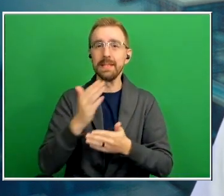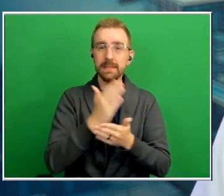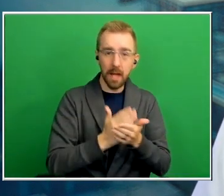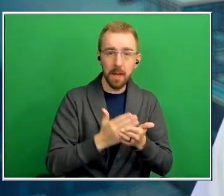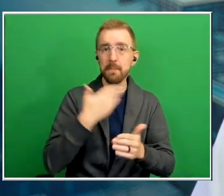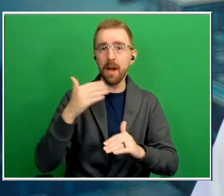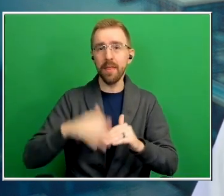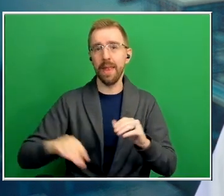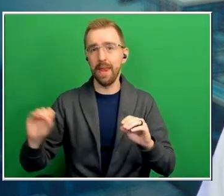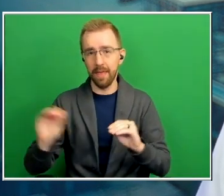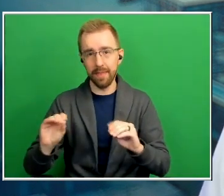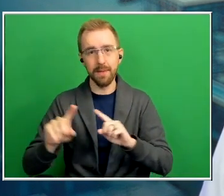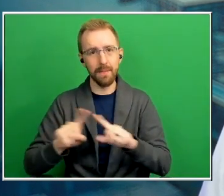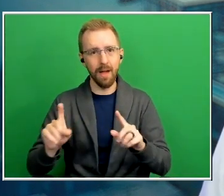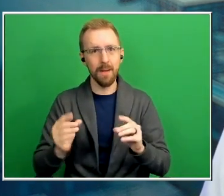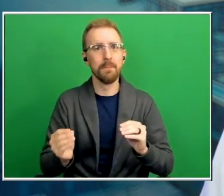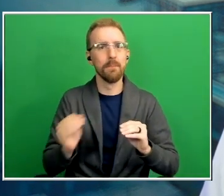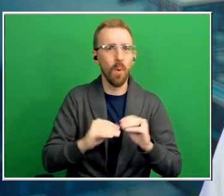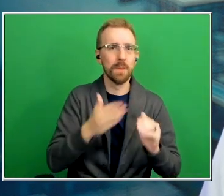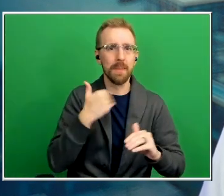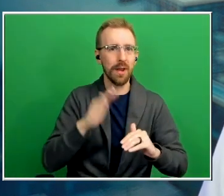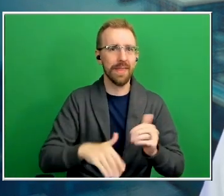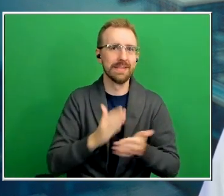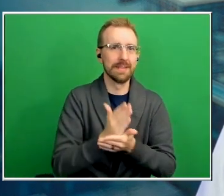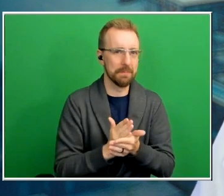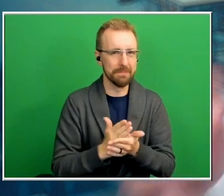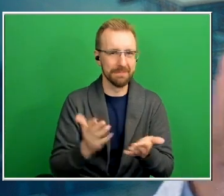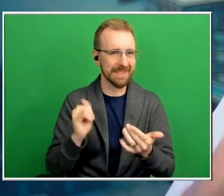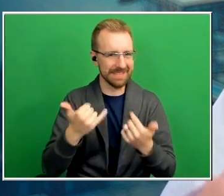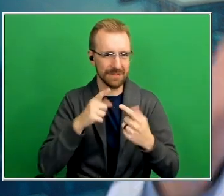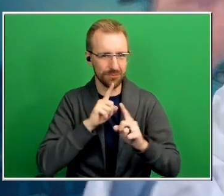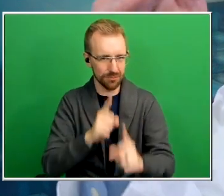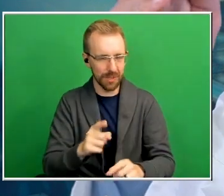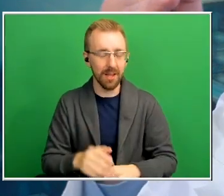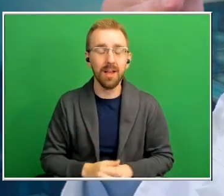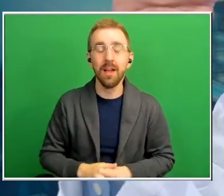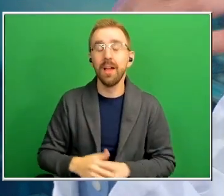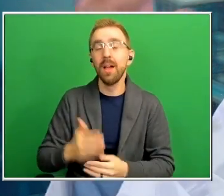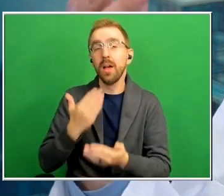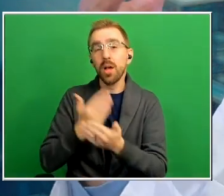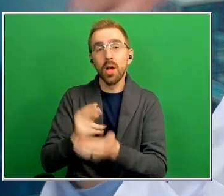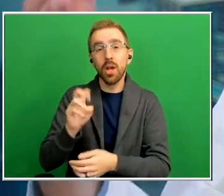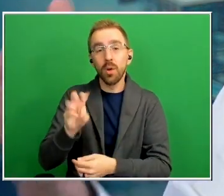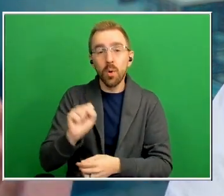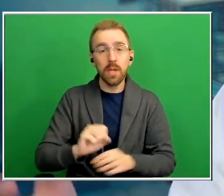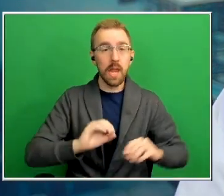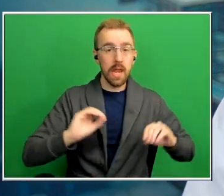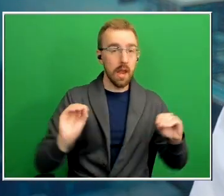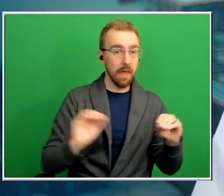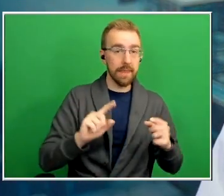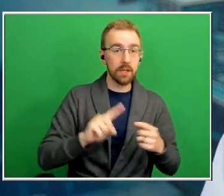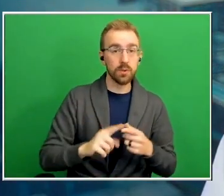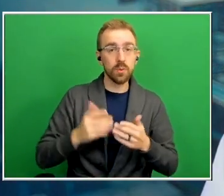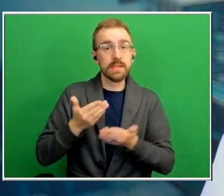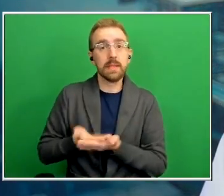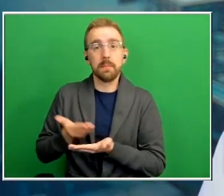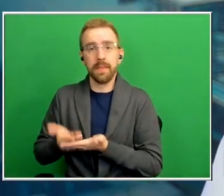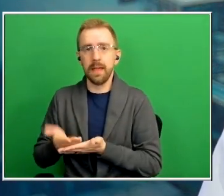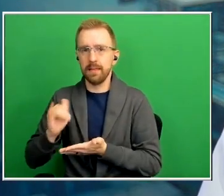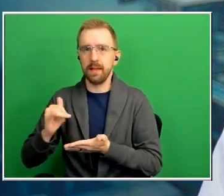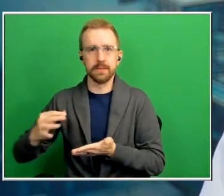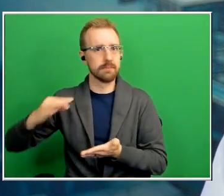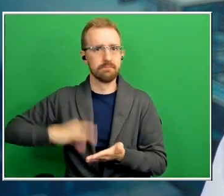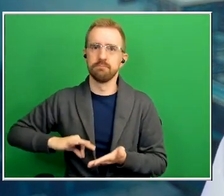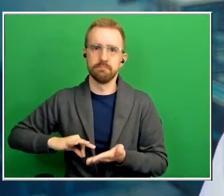holds true um you know the good news is going from nothing to something is your biggest bang for your buck so do